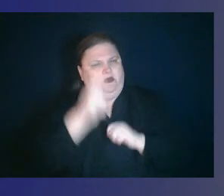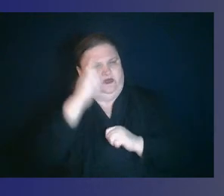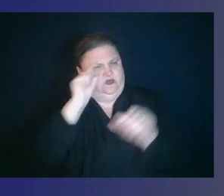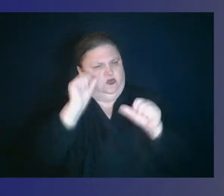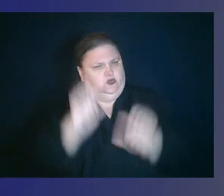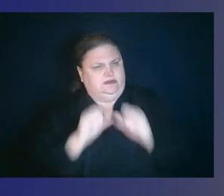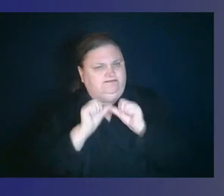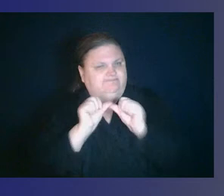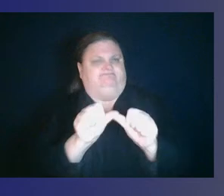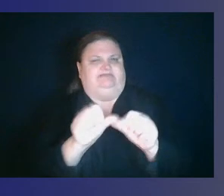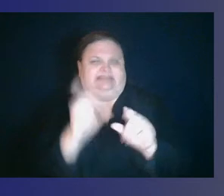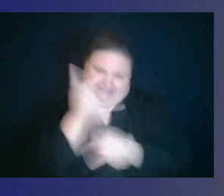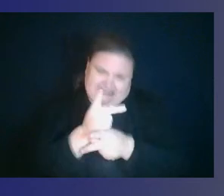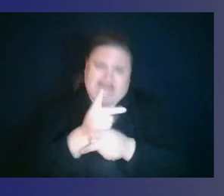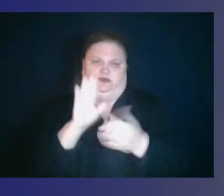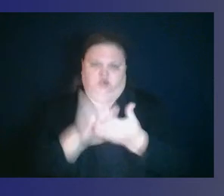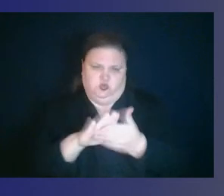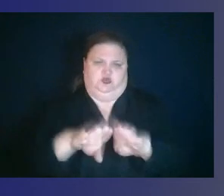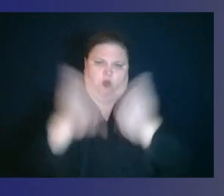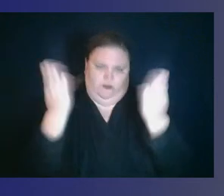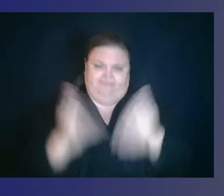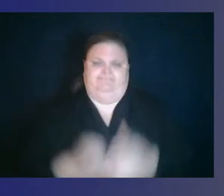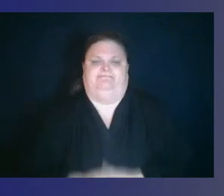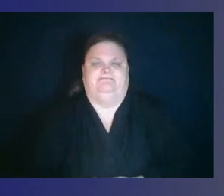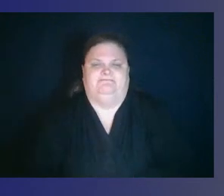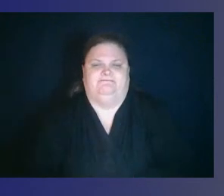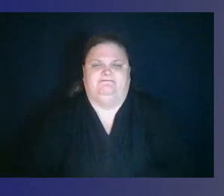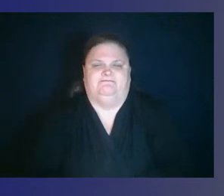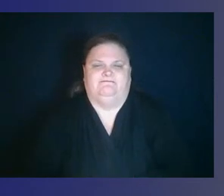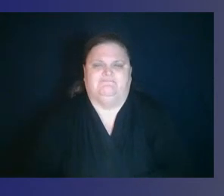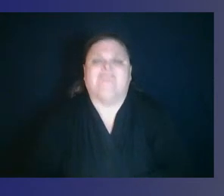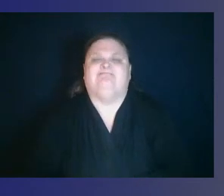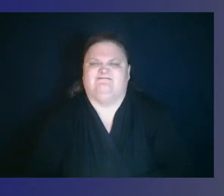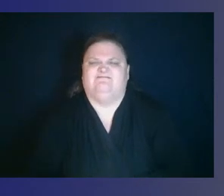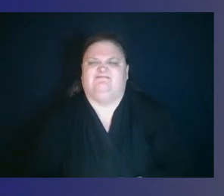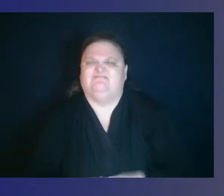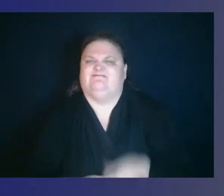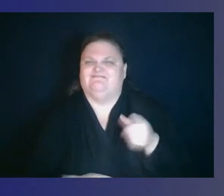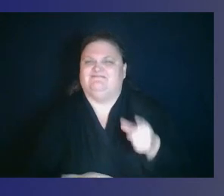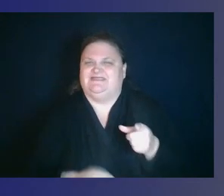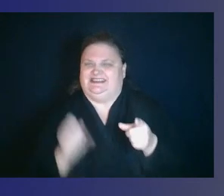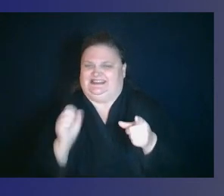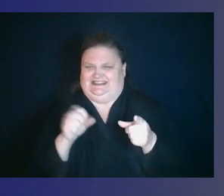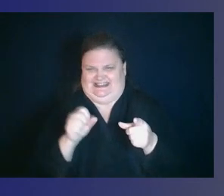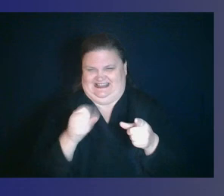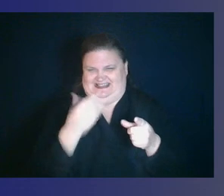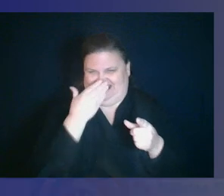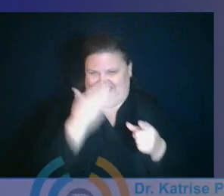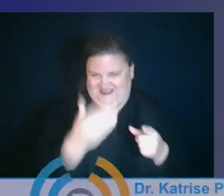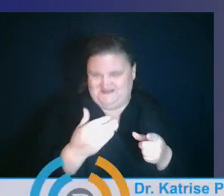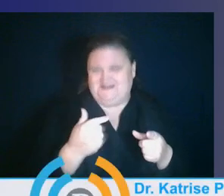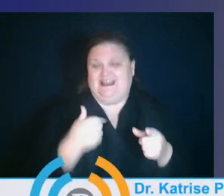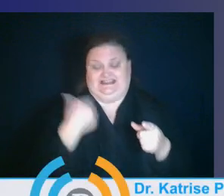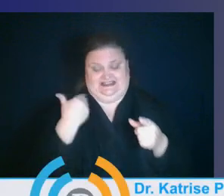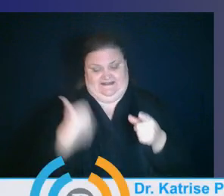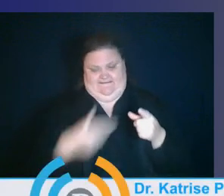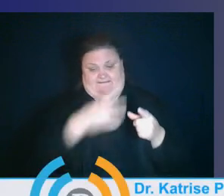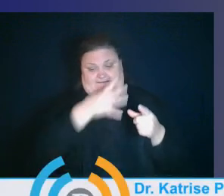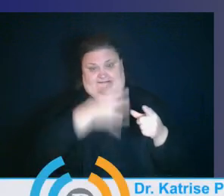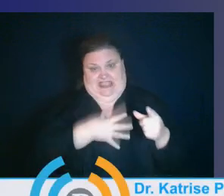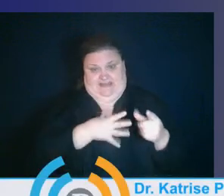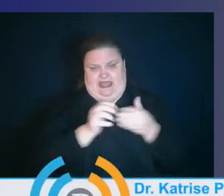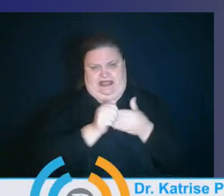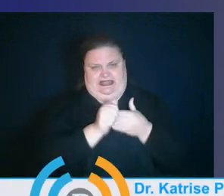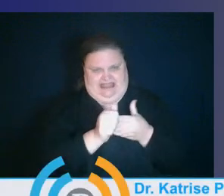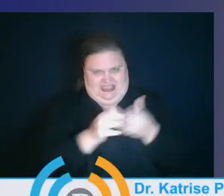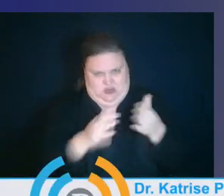Yes, thank you for the question, Toya, for sure. As a female leader in a female